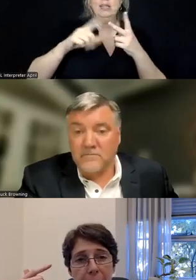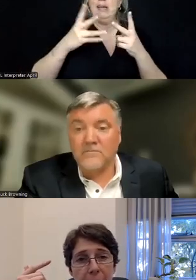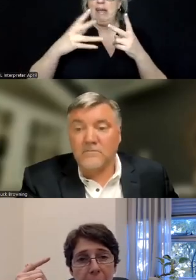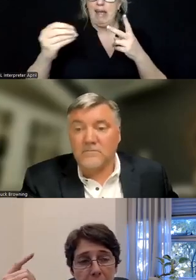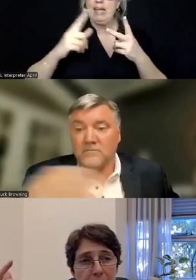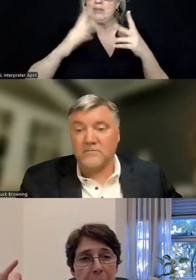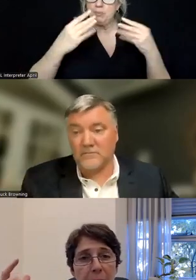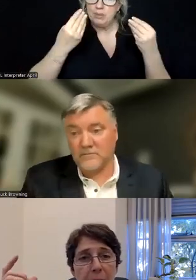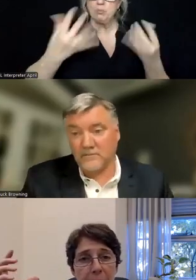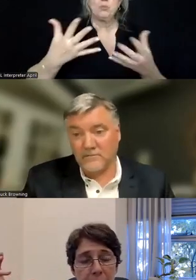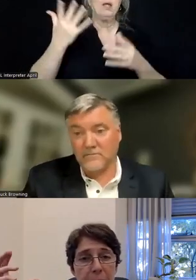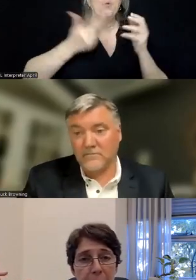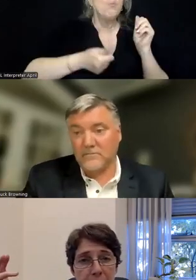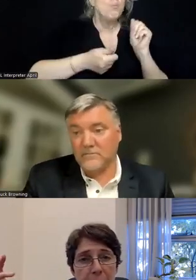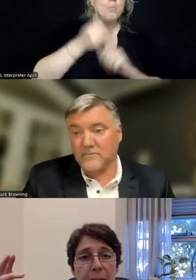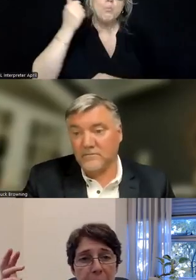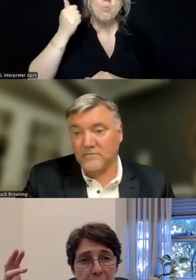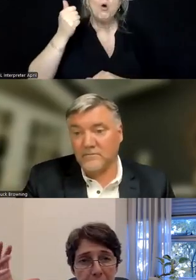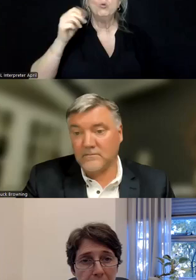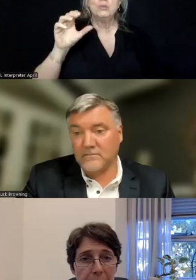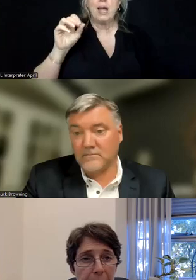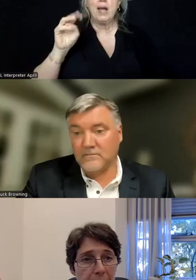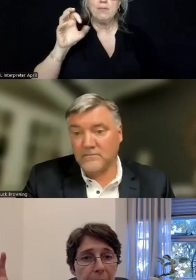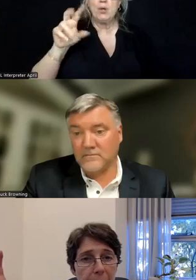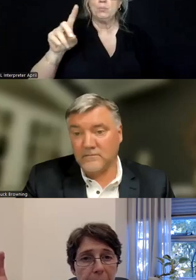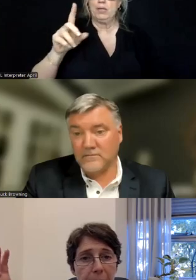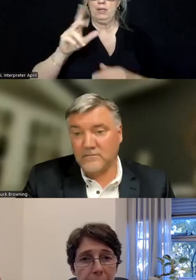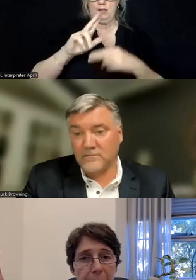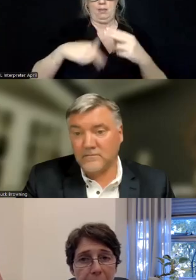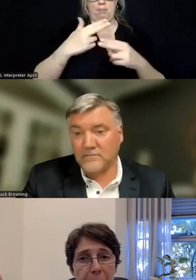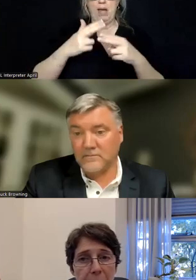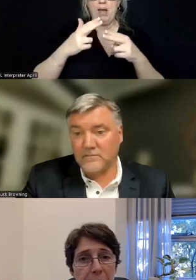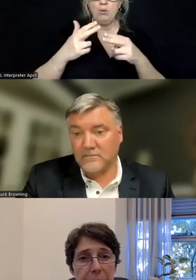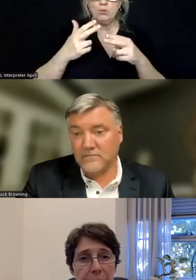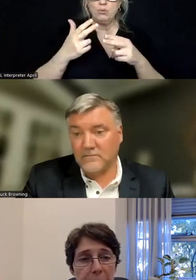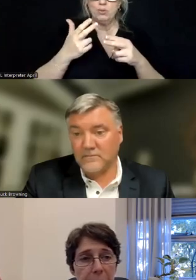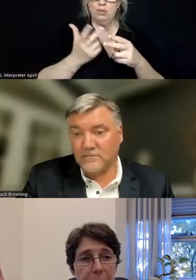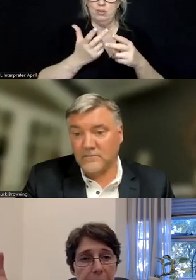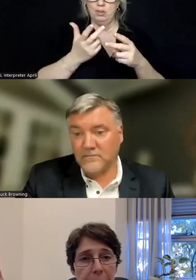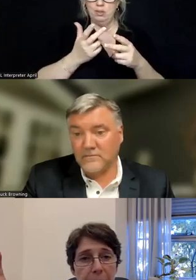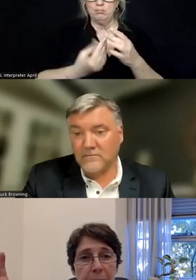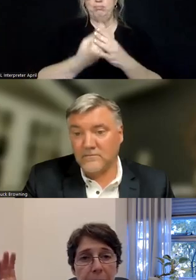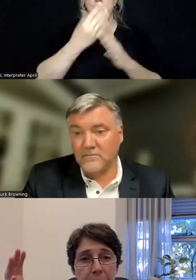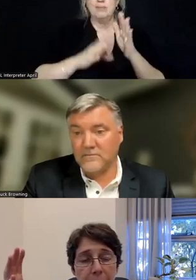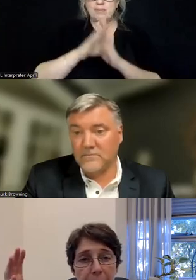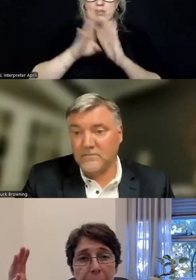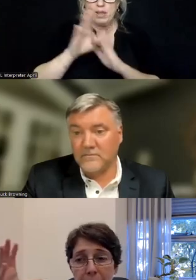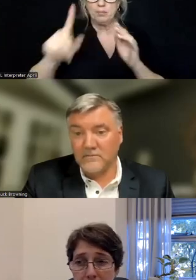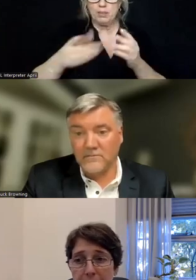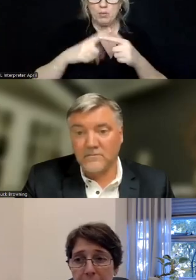And most of the Olmstead work is about building those services, because